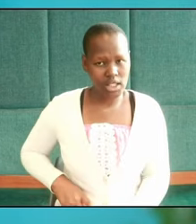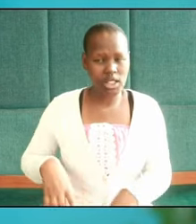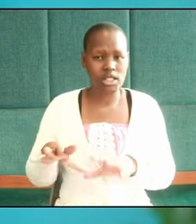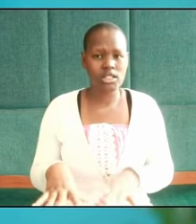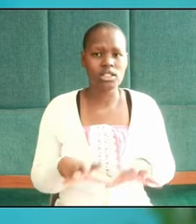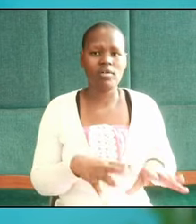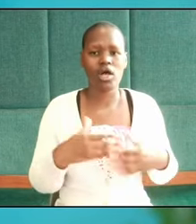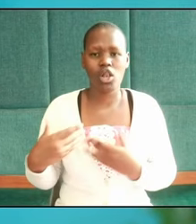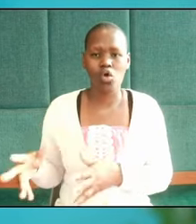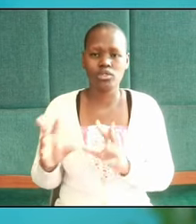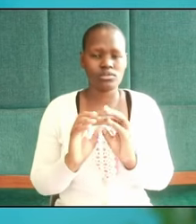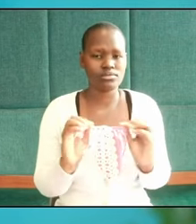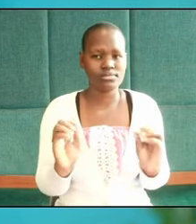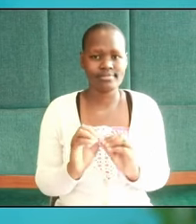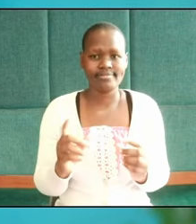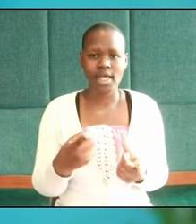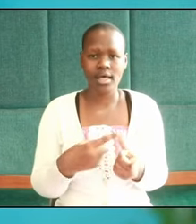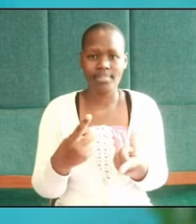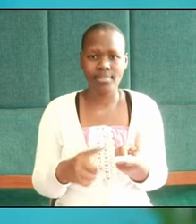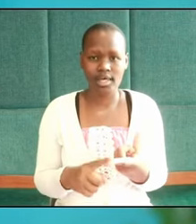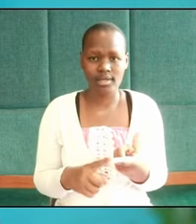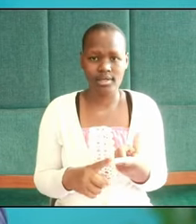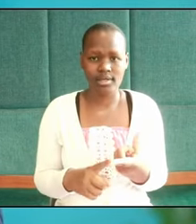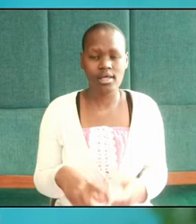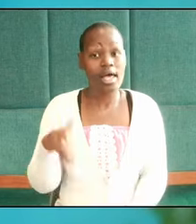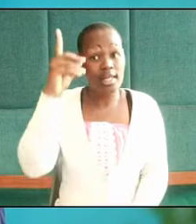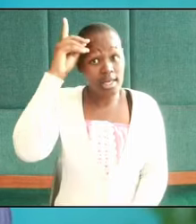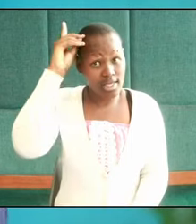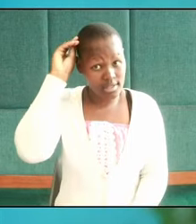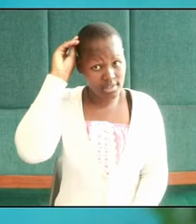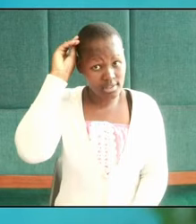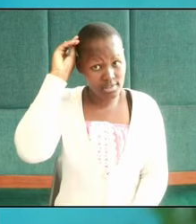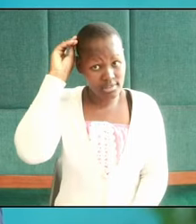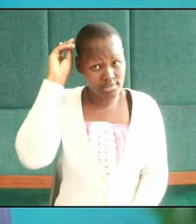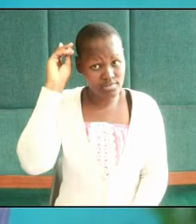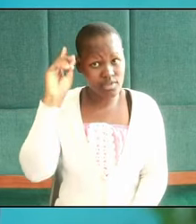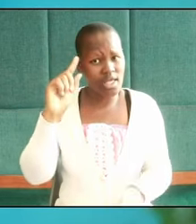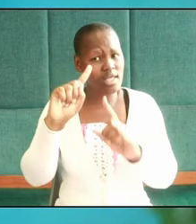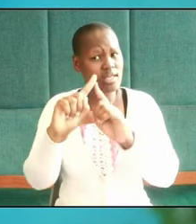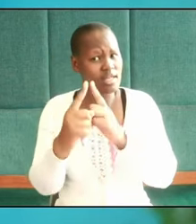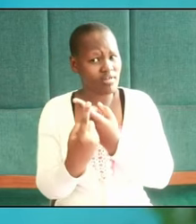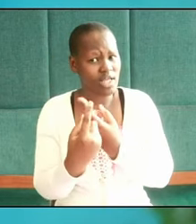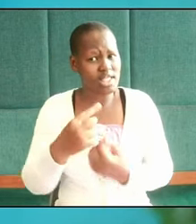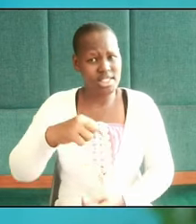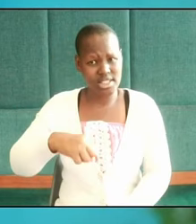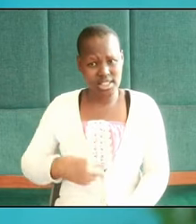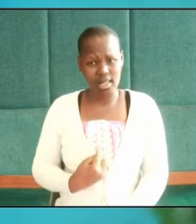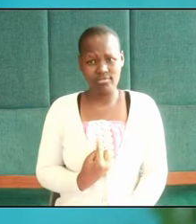loss. Then this Daniel distinguished himself